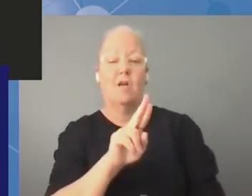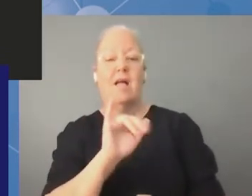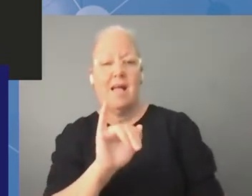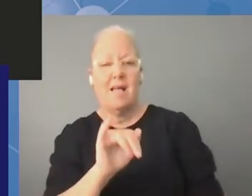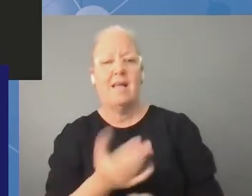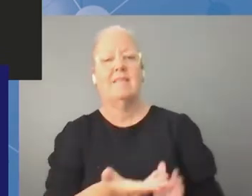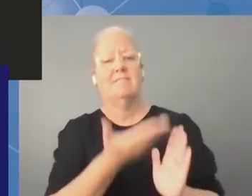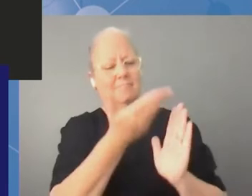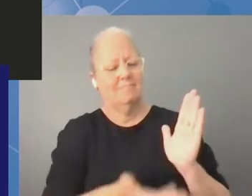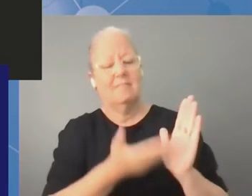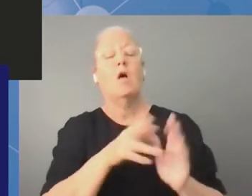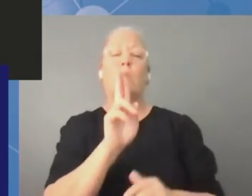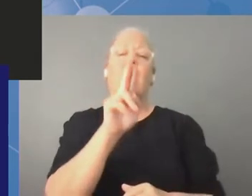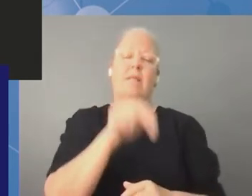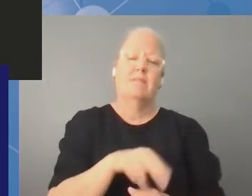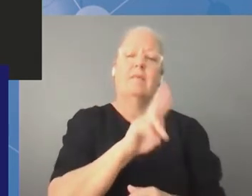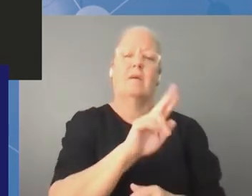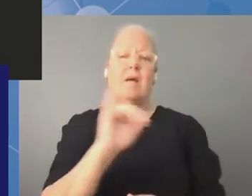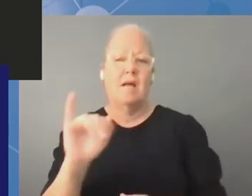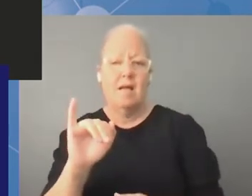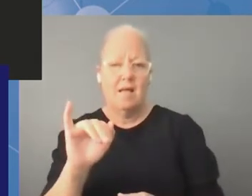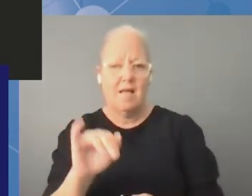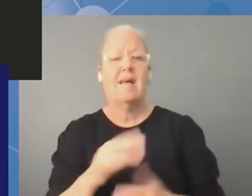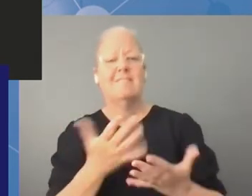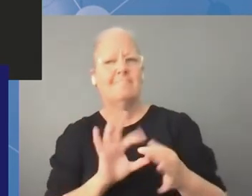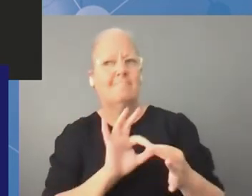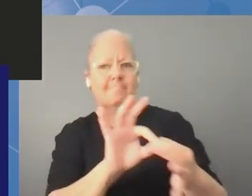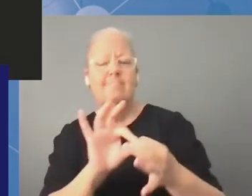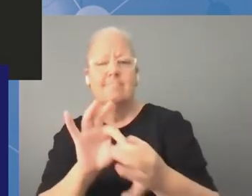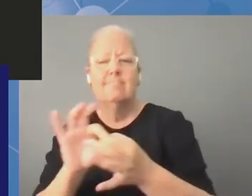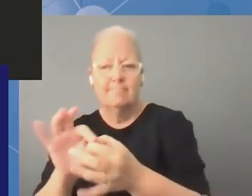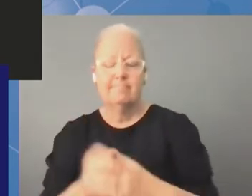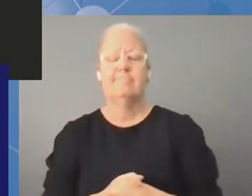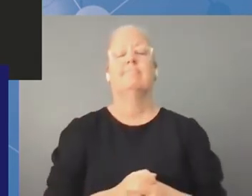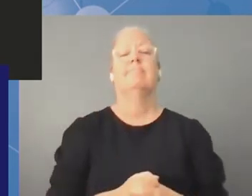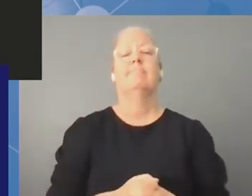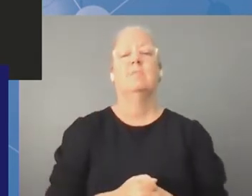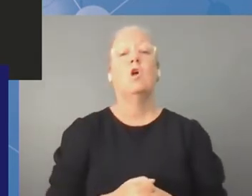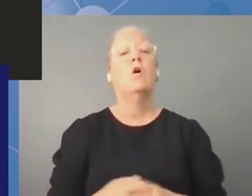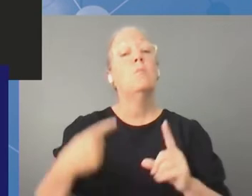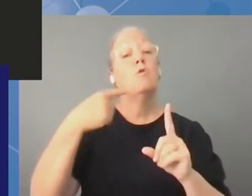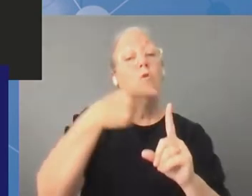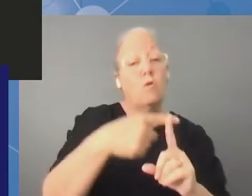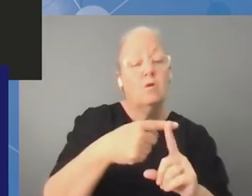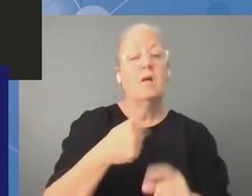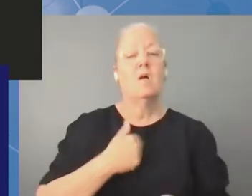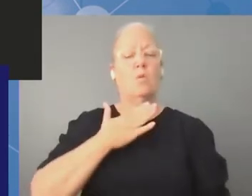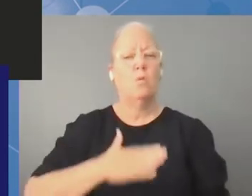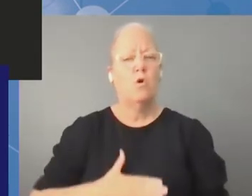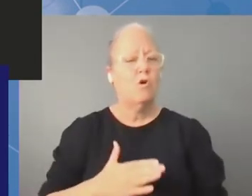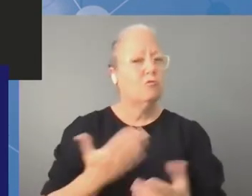regional nri as well and also uh i would like to i request the um